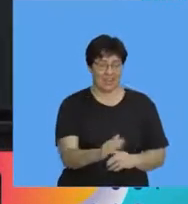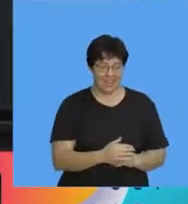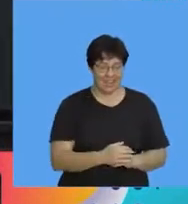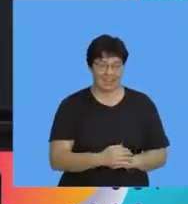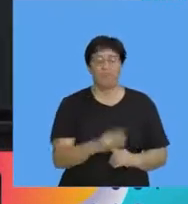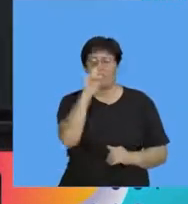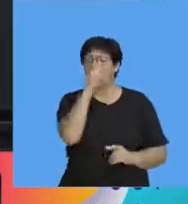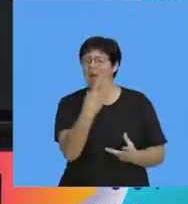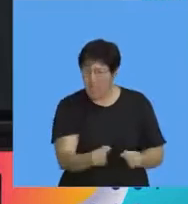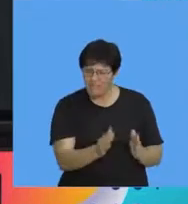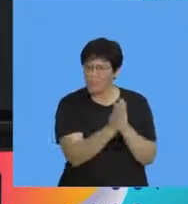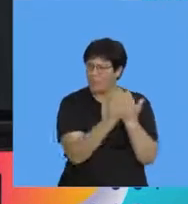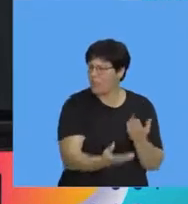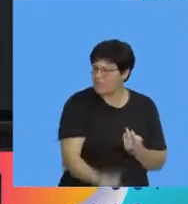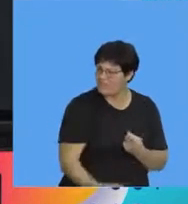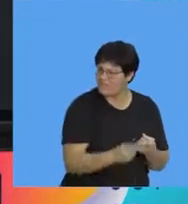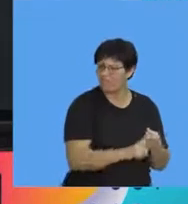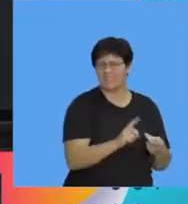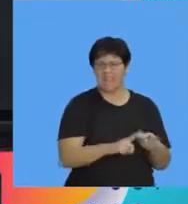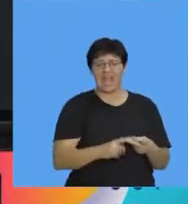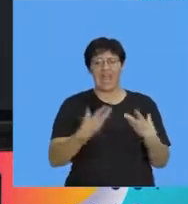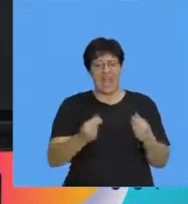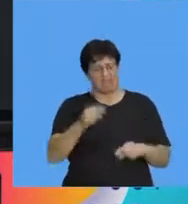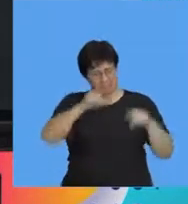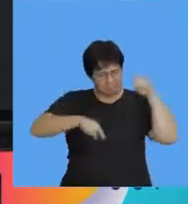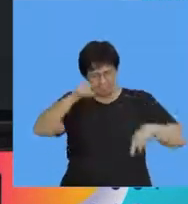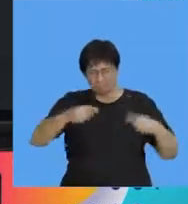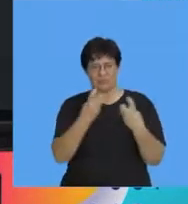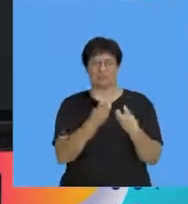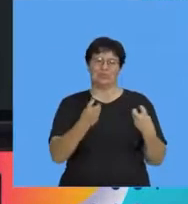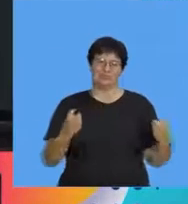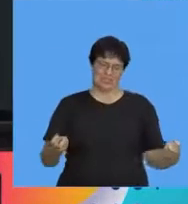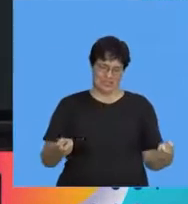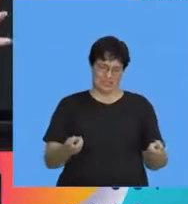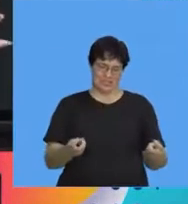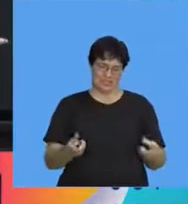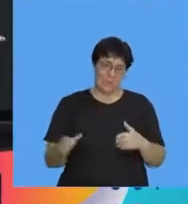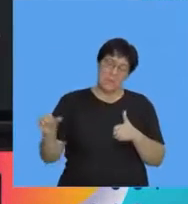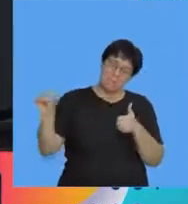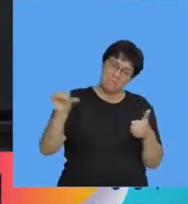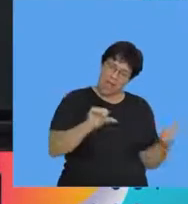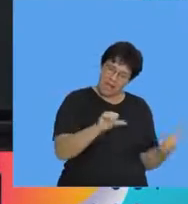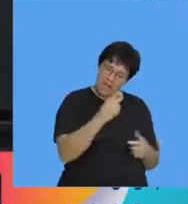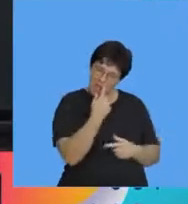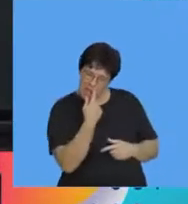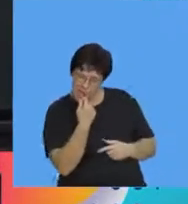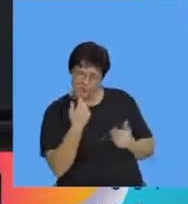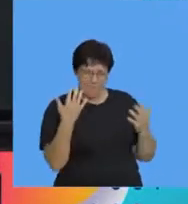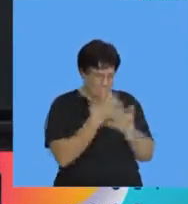you've probably got a textbook or you might have access to a variety of resources go back right if you